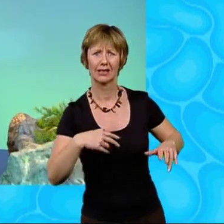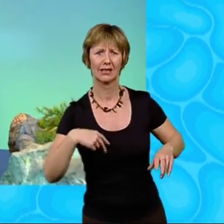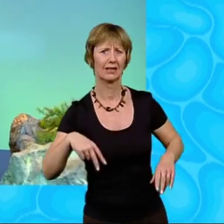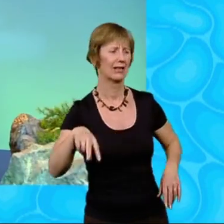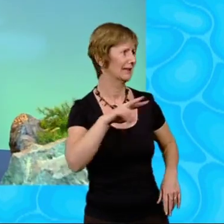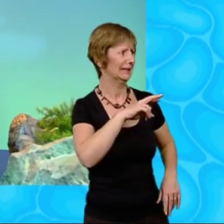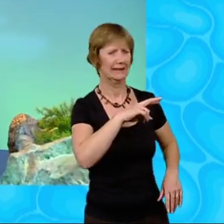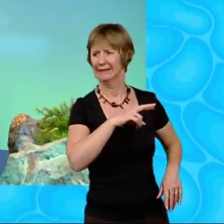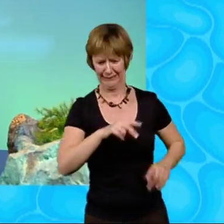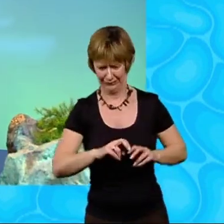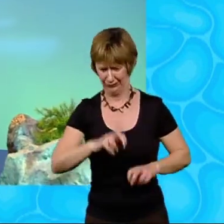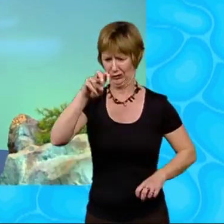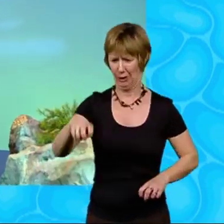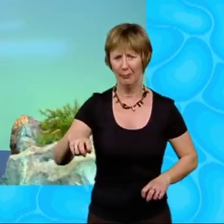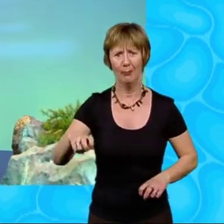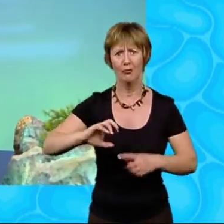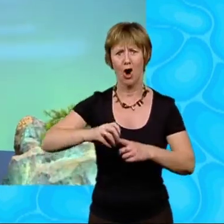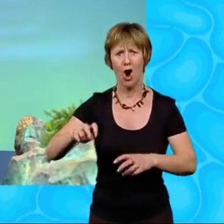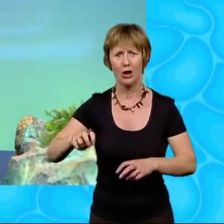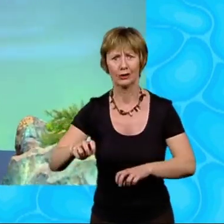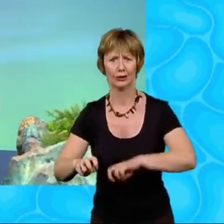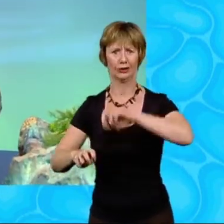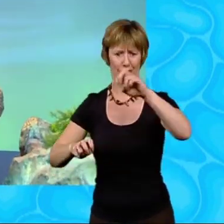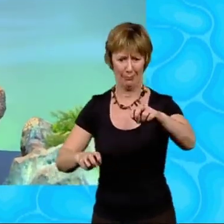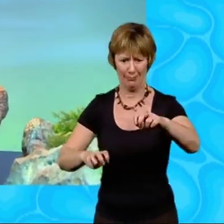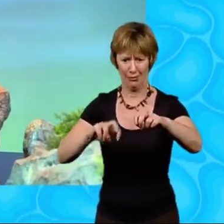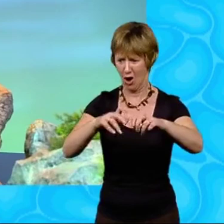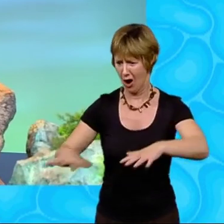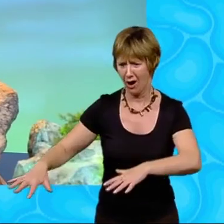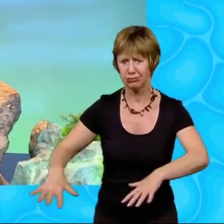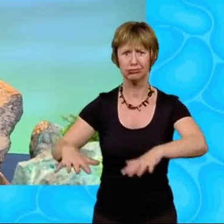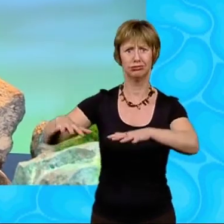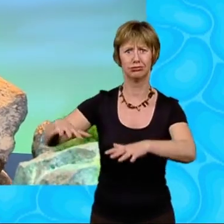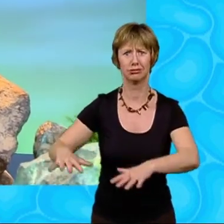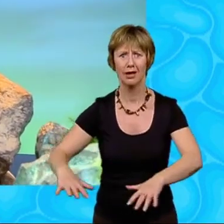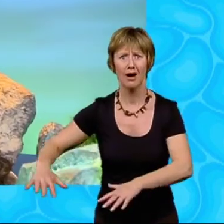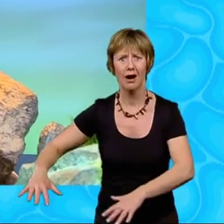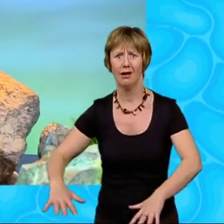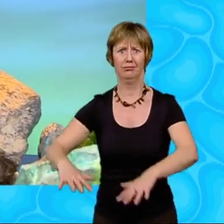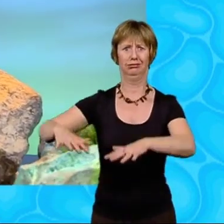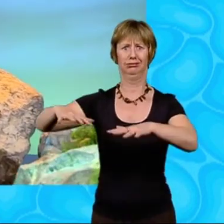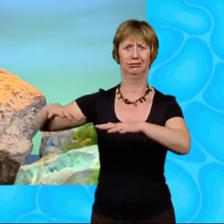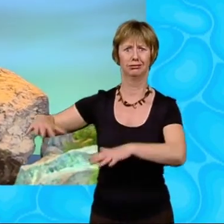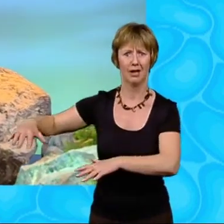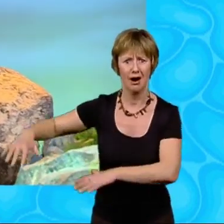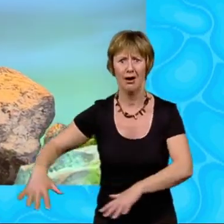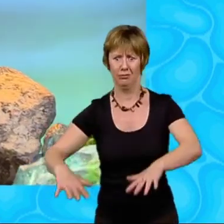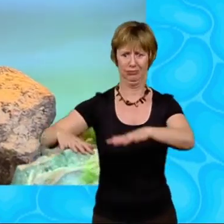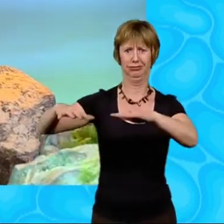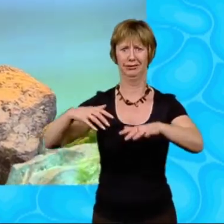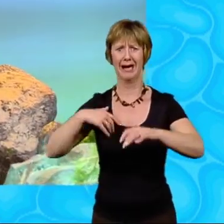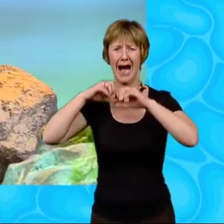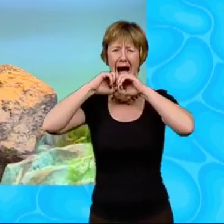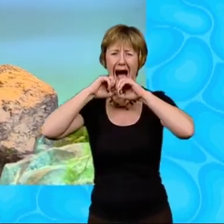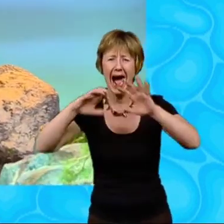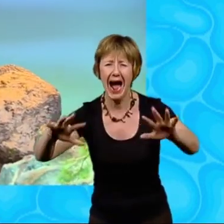I turned and ran, jumping up onto first one rock, then the next one higher up, then the next. The tide crashed around